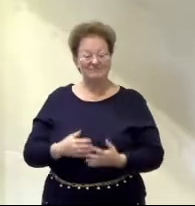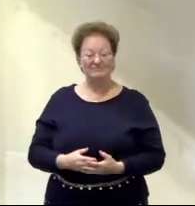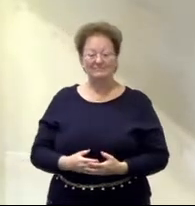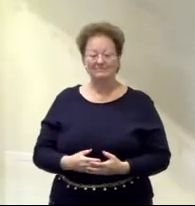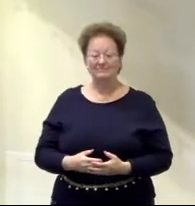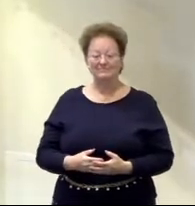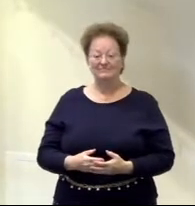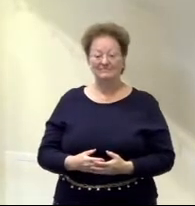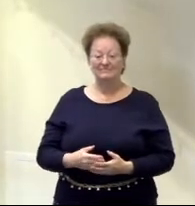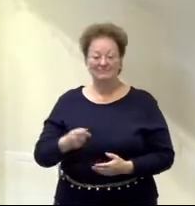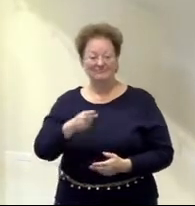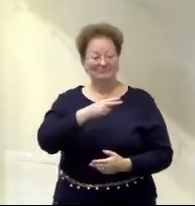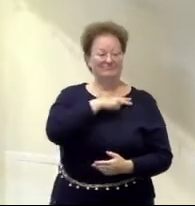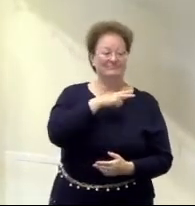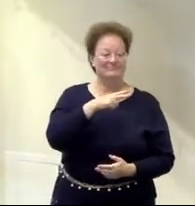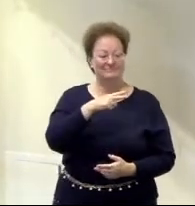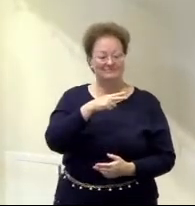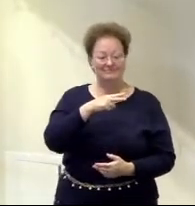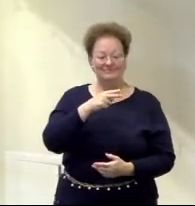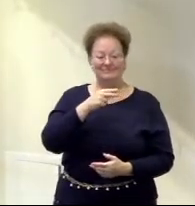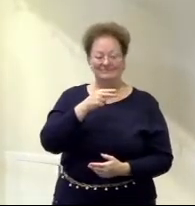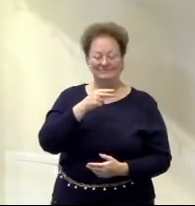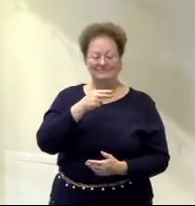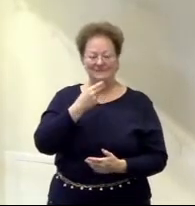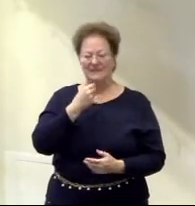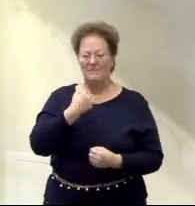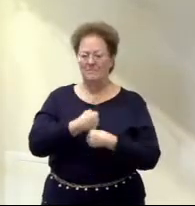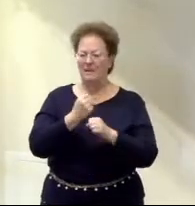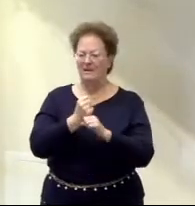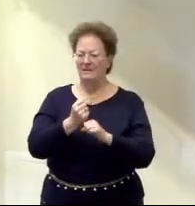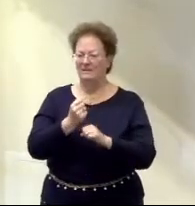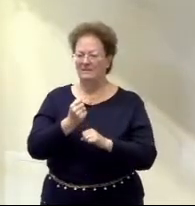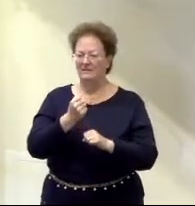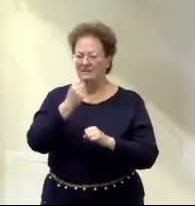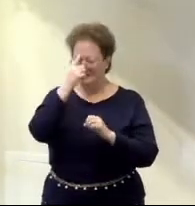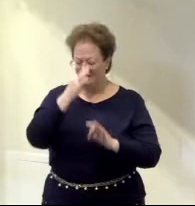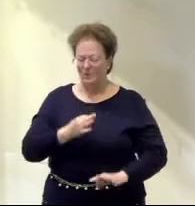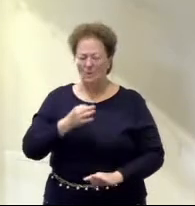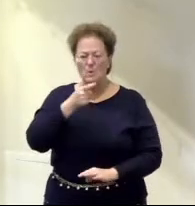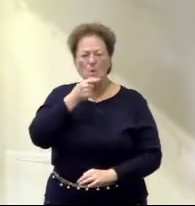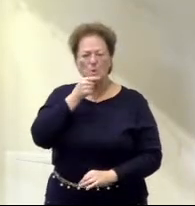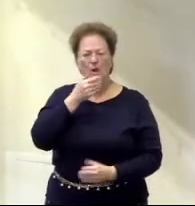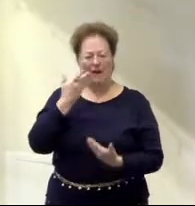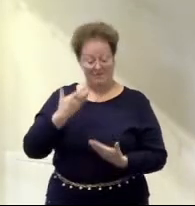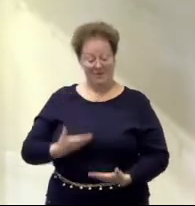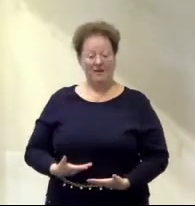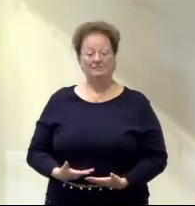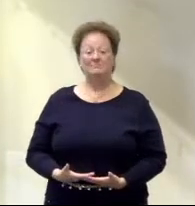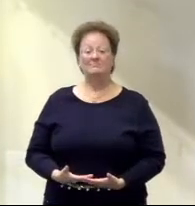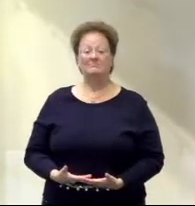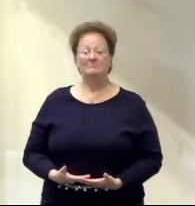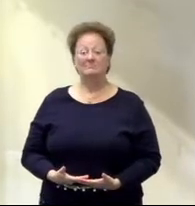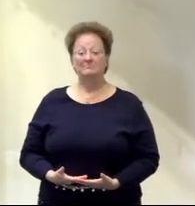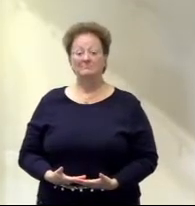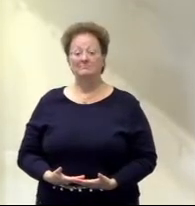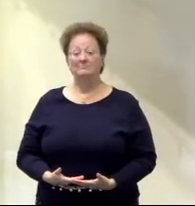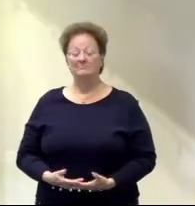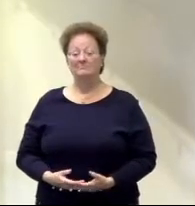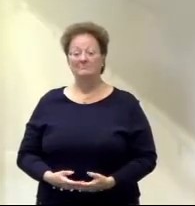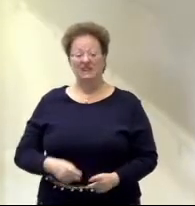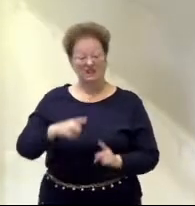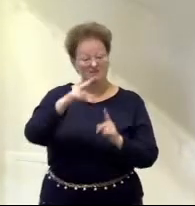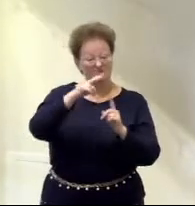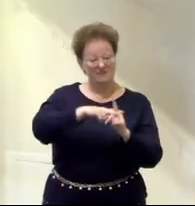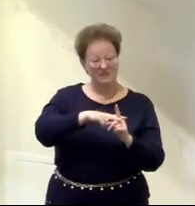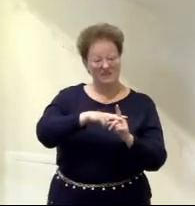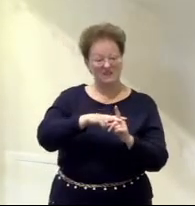have a way of shaping how we answer that question, who am I? But in that shaping of the answer to that question,